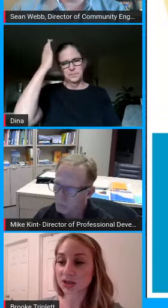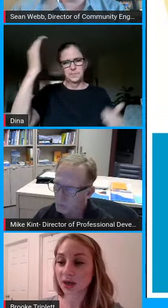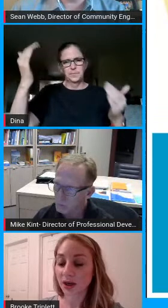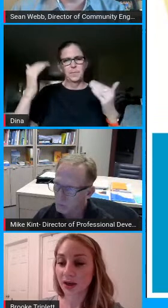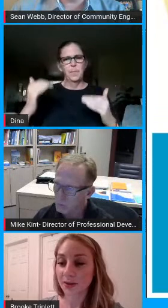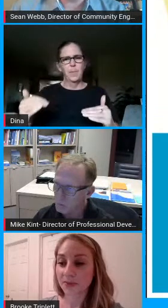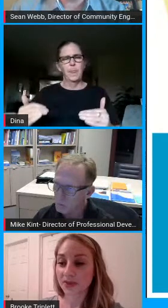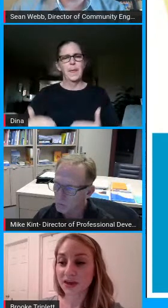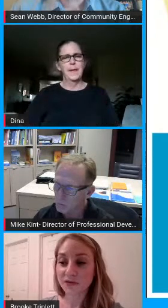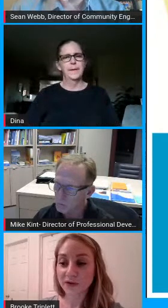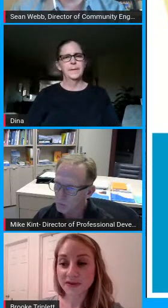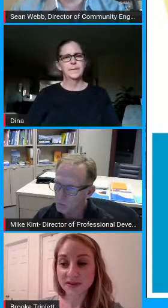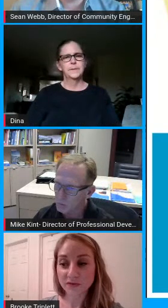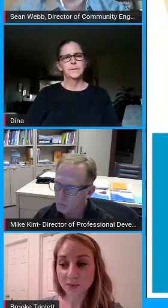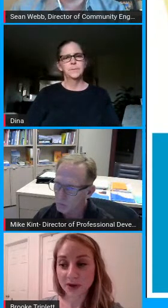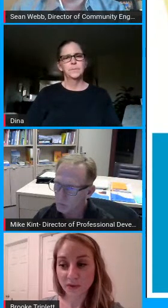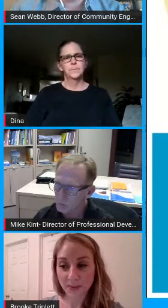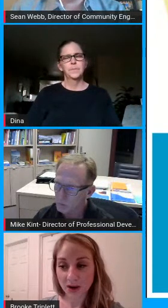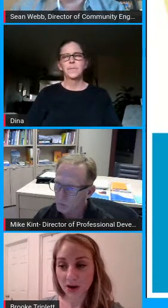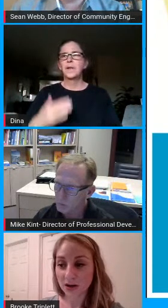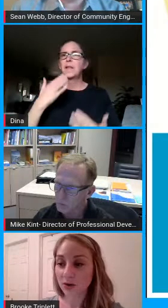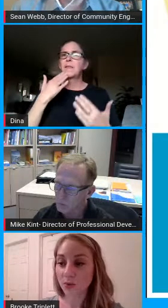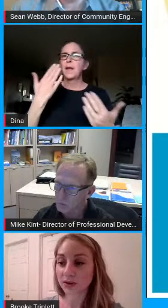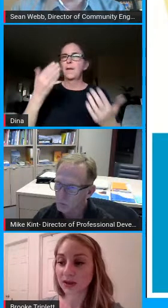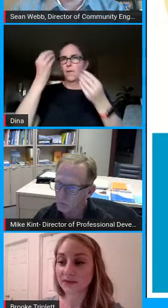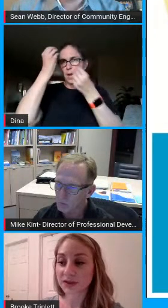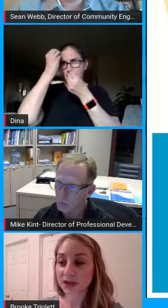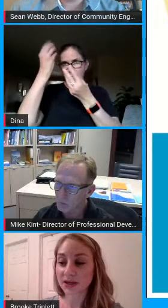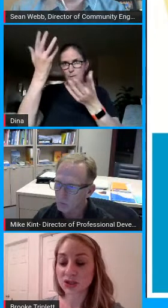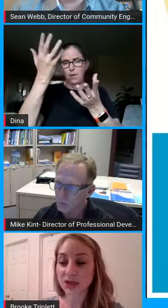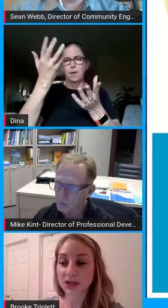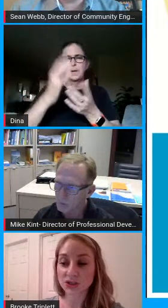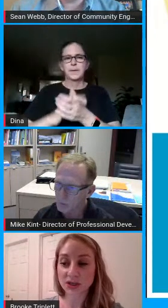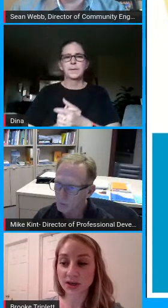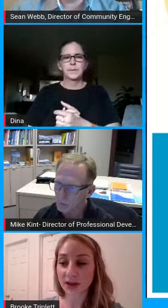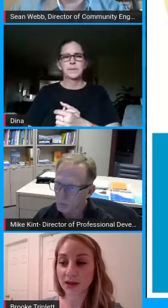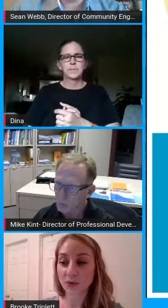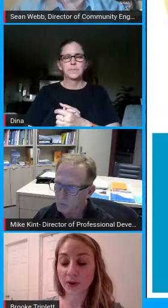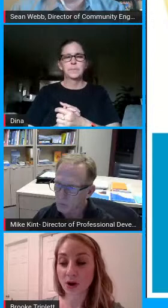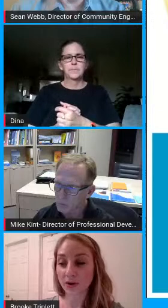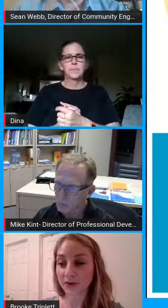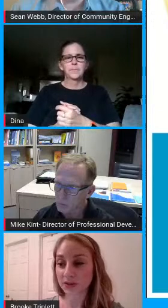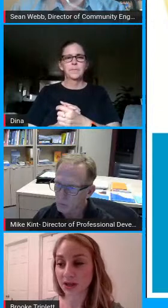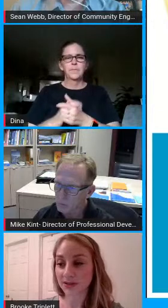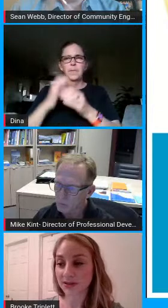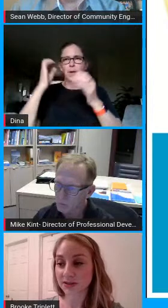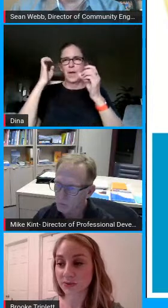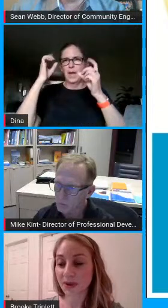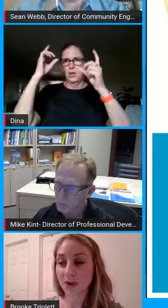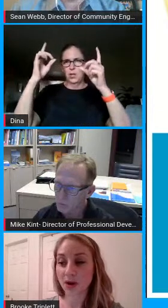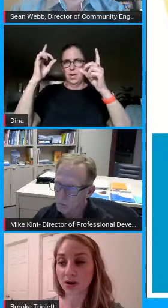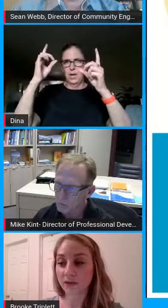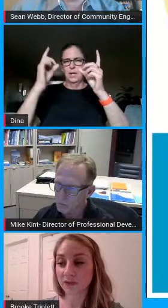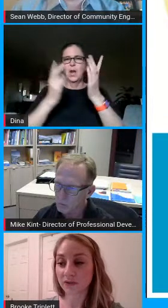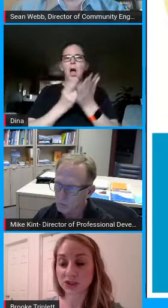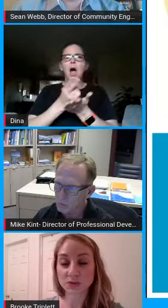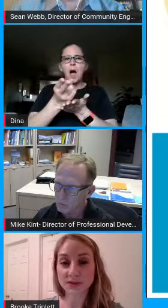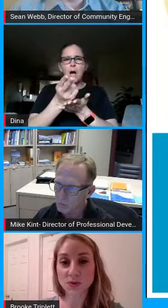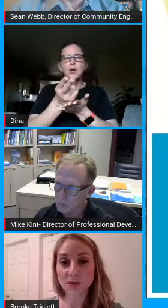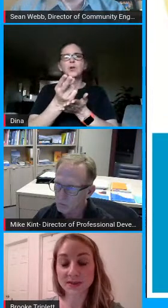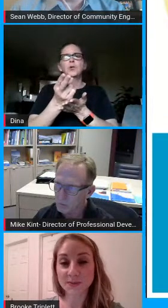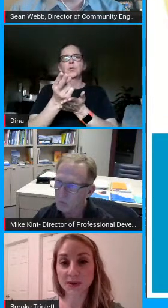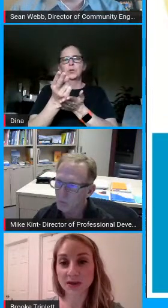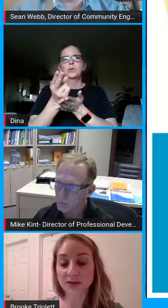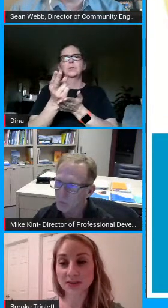another question thank you for this informative webinar will gifted education and or honors classes remain part of the